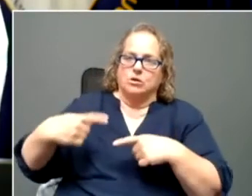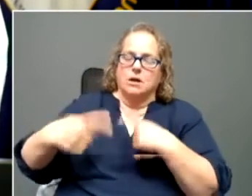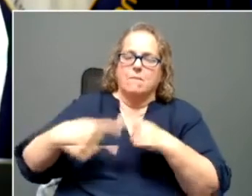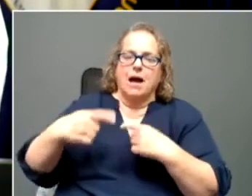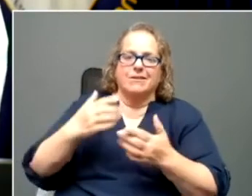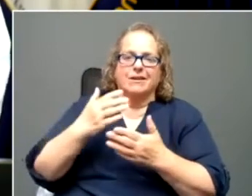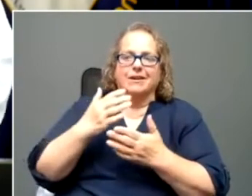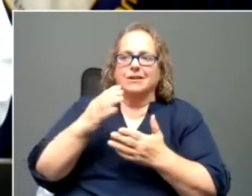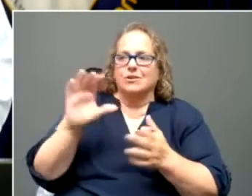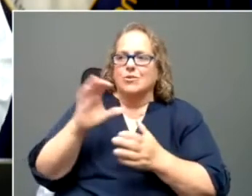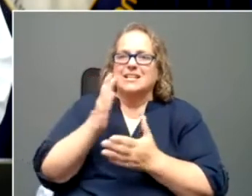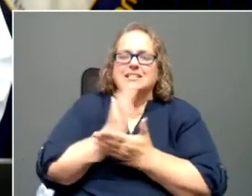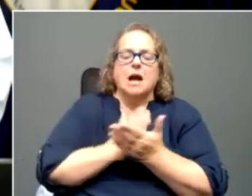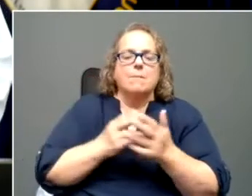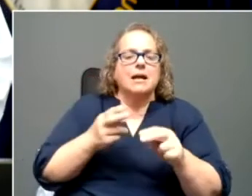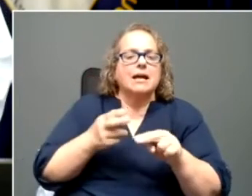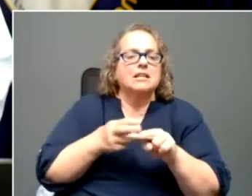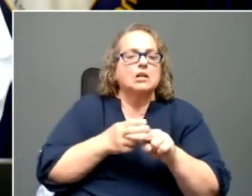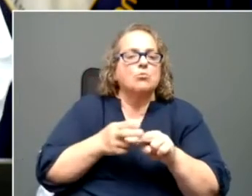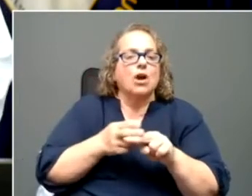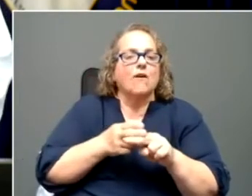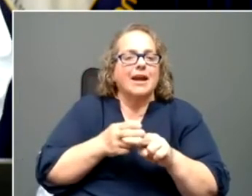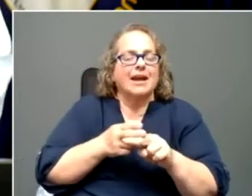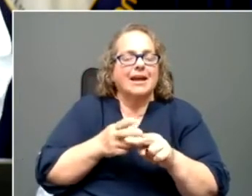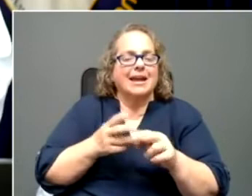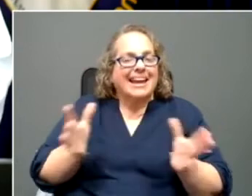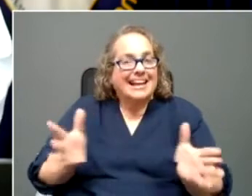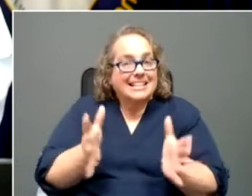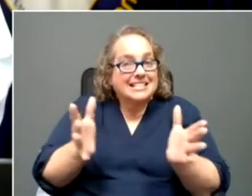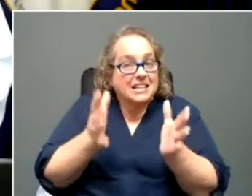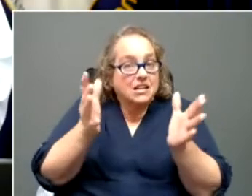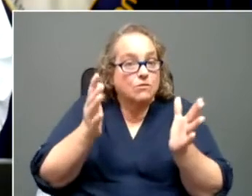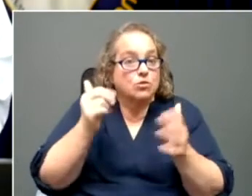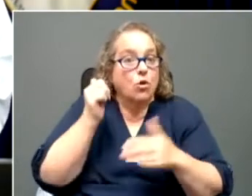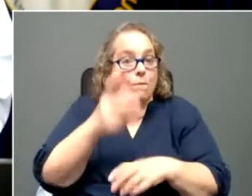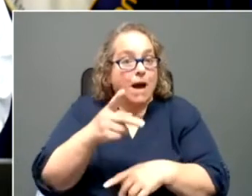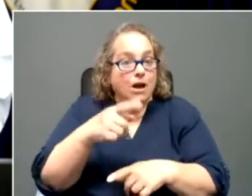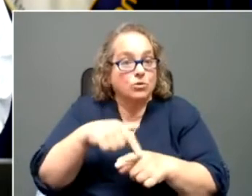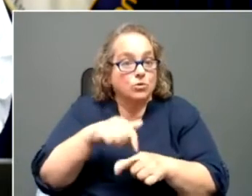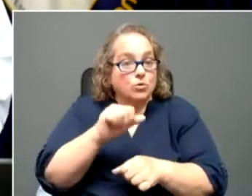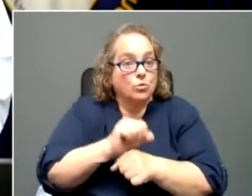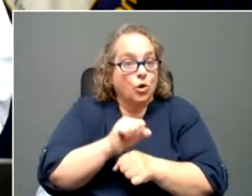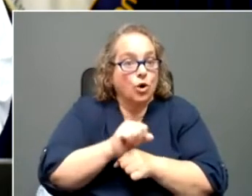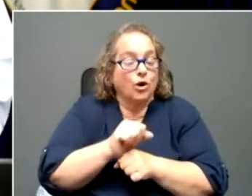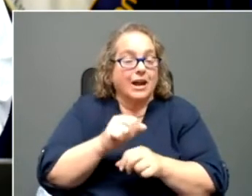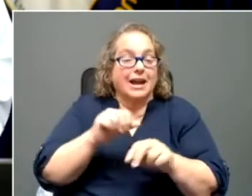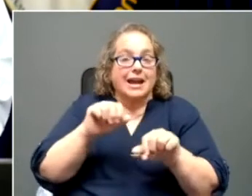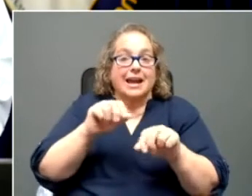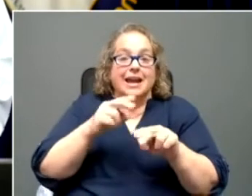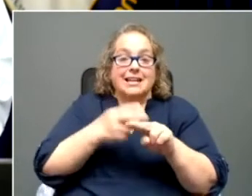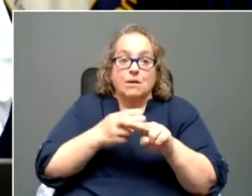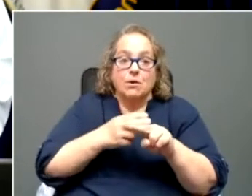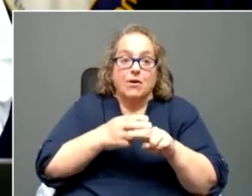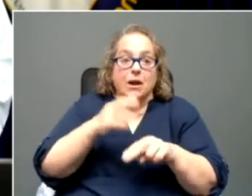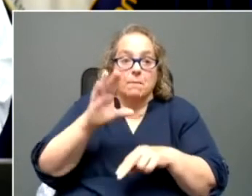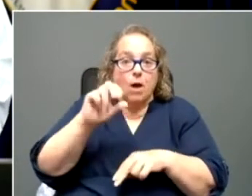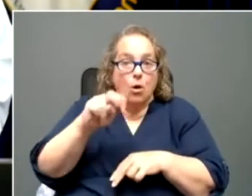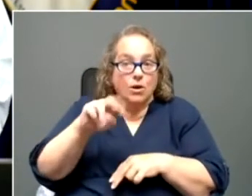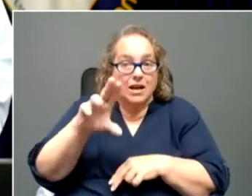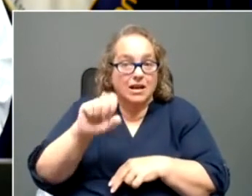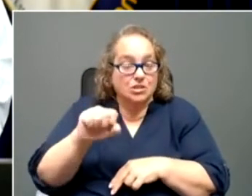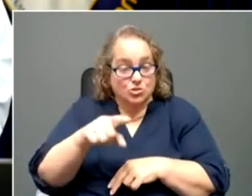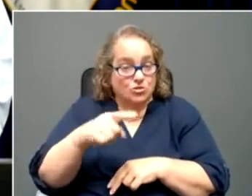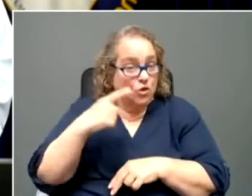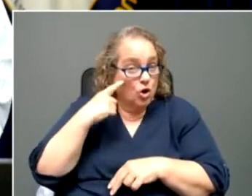incentive for people to go back to work, a temporary bonus. Um, have you thought any further about opting out of those benefits? And what are your thoughts